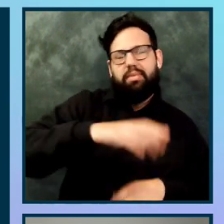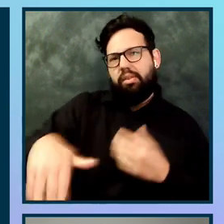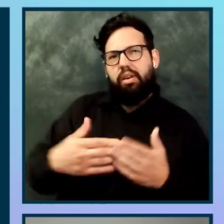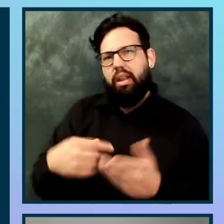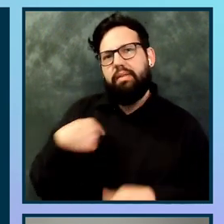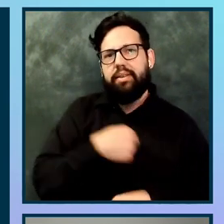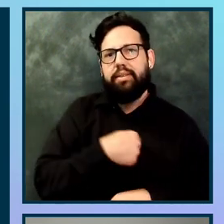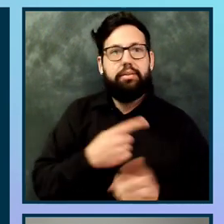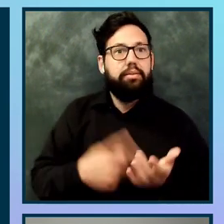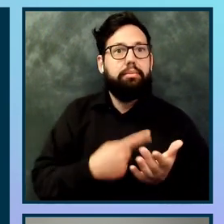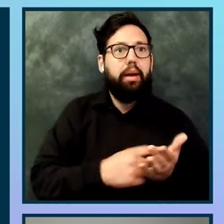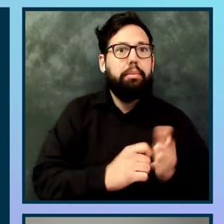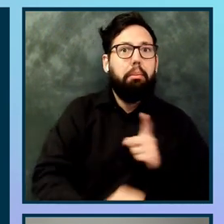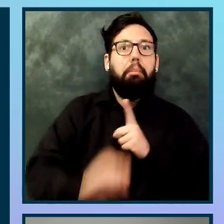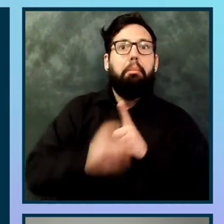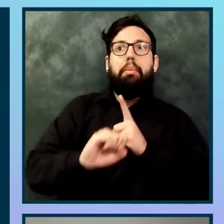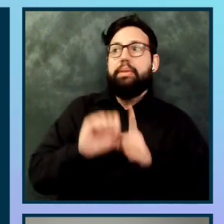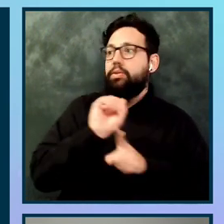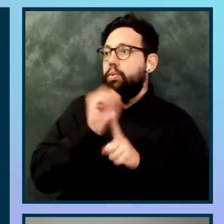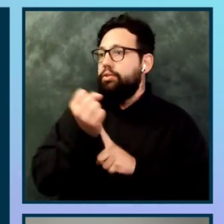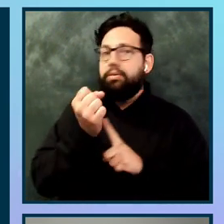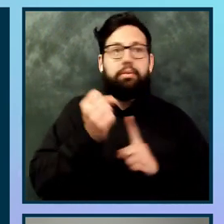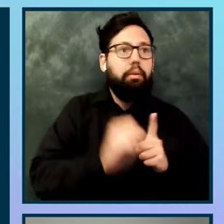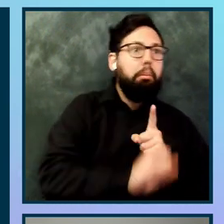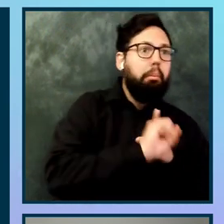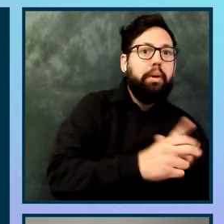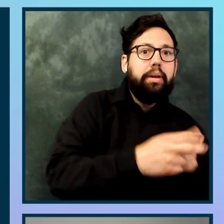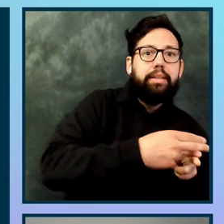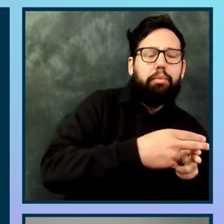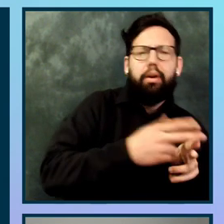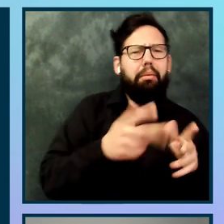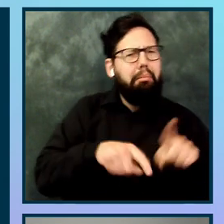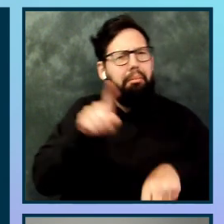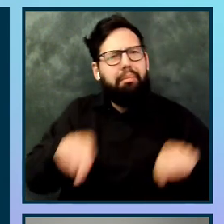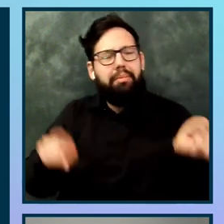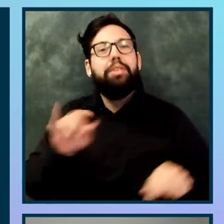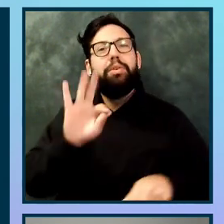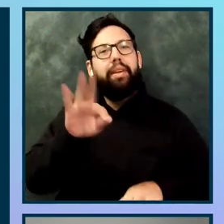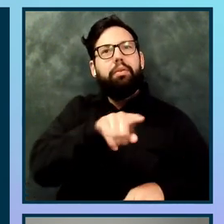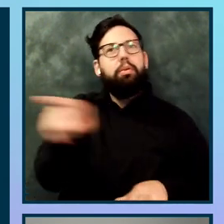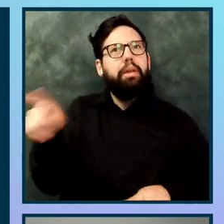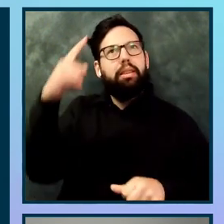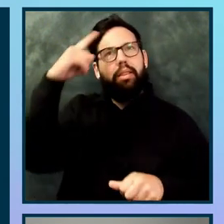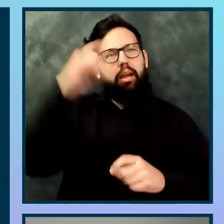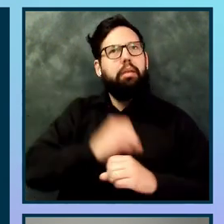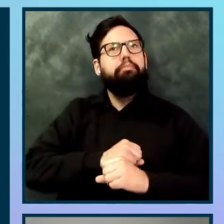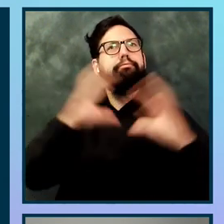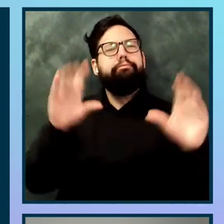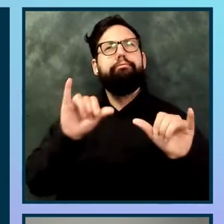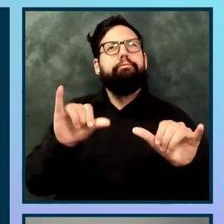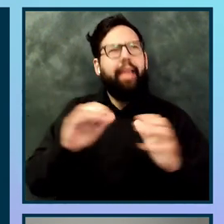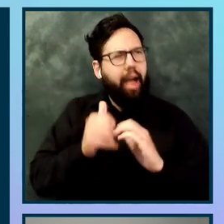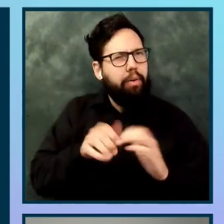So if we think about development a web product for everyone, that means